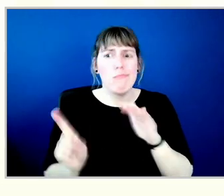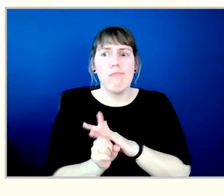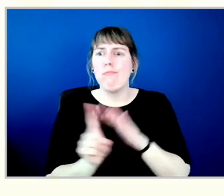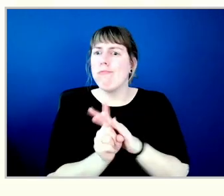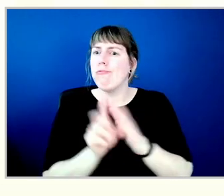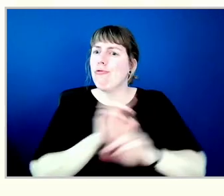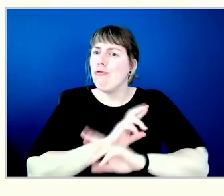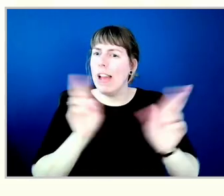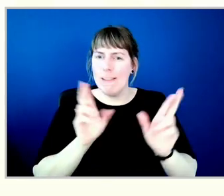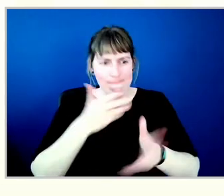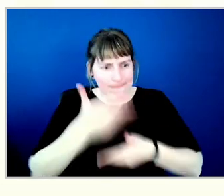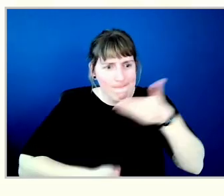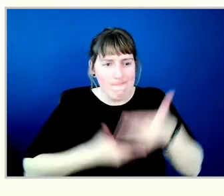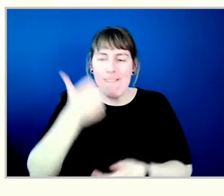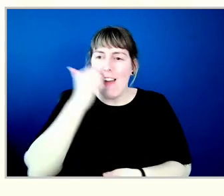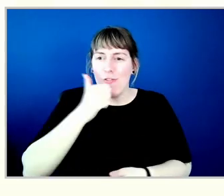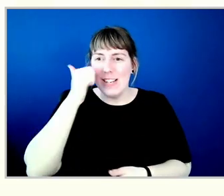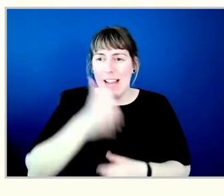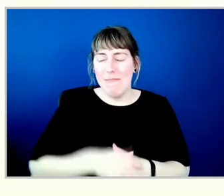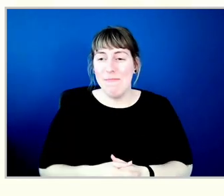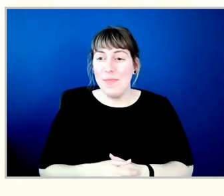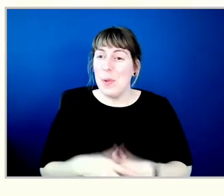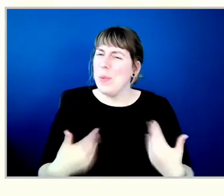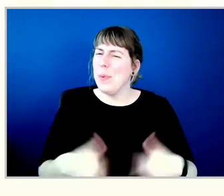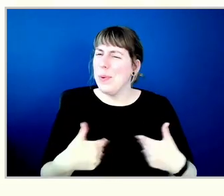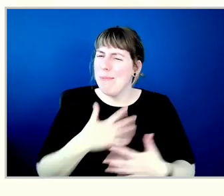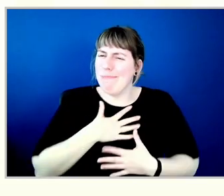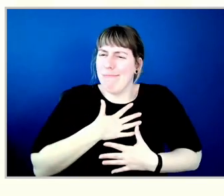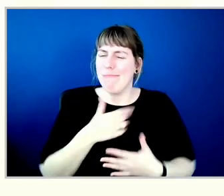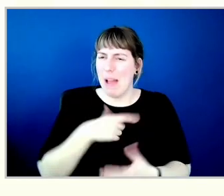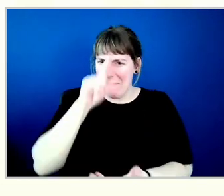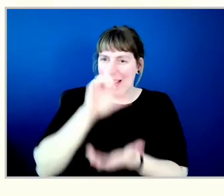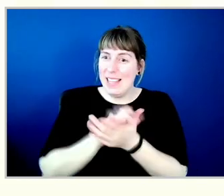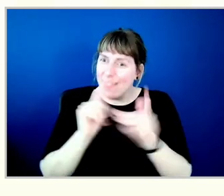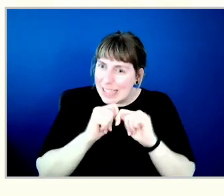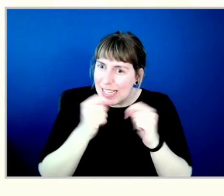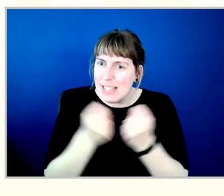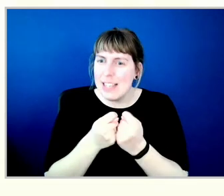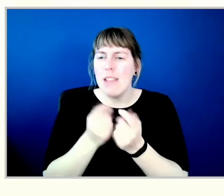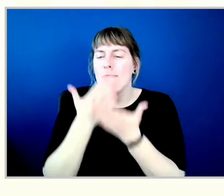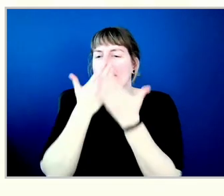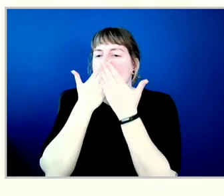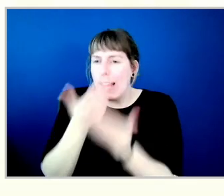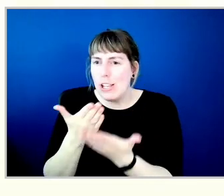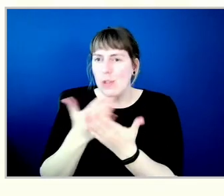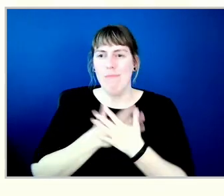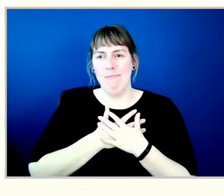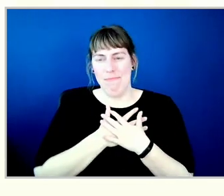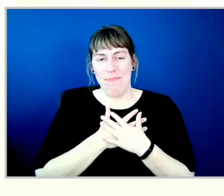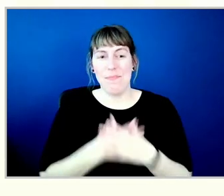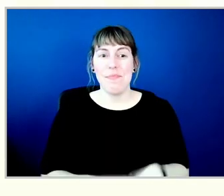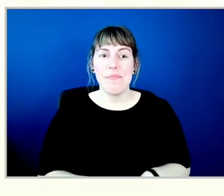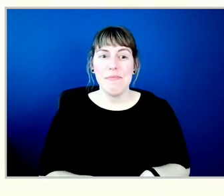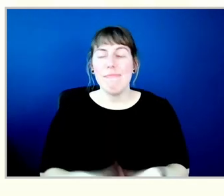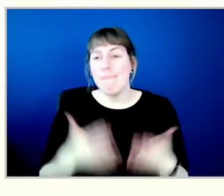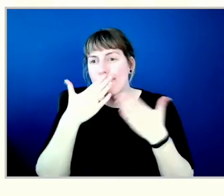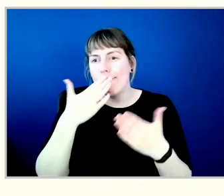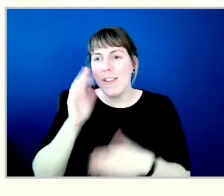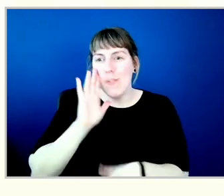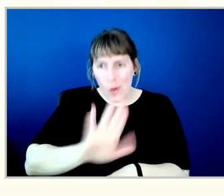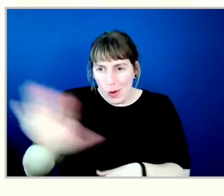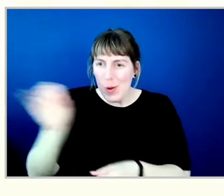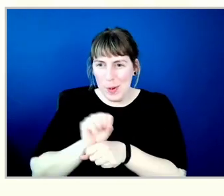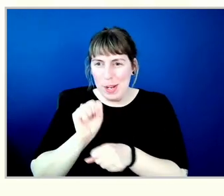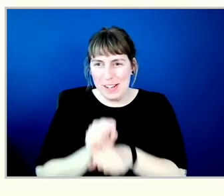every single day. I truly believe they are what sets us apart. So the team, to the team, a big thank you for all that you do.